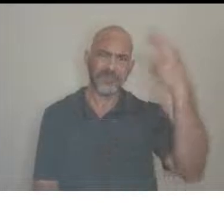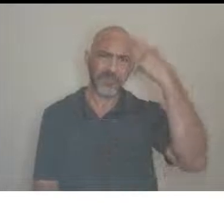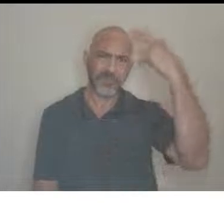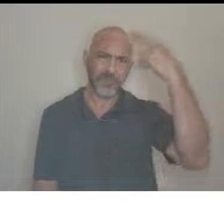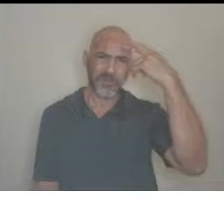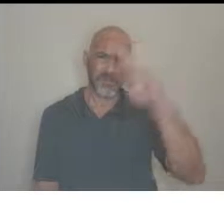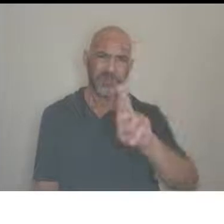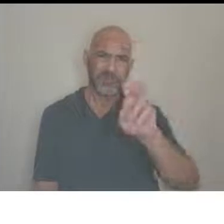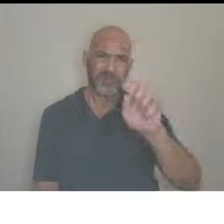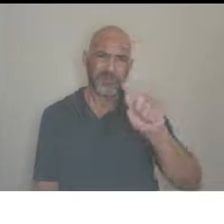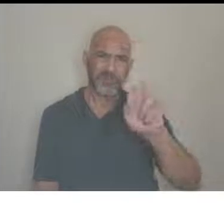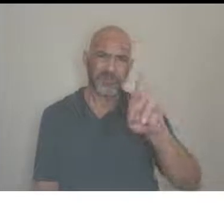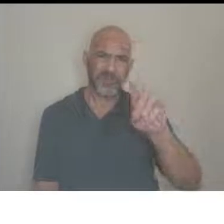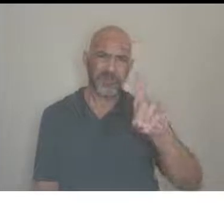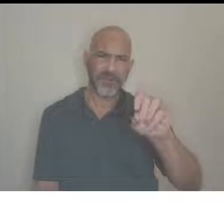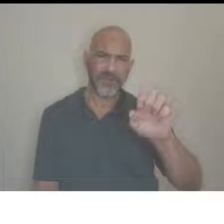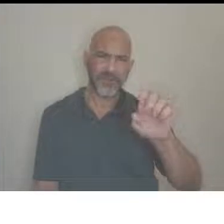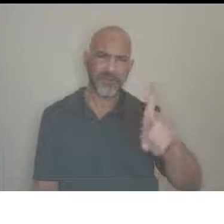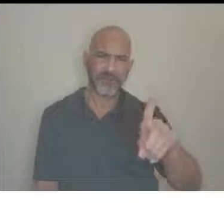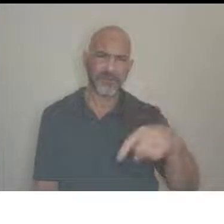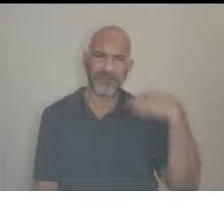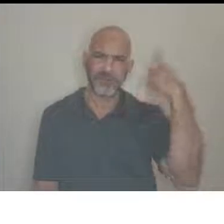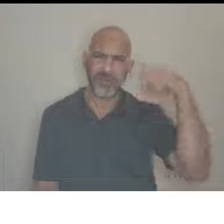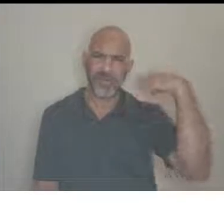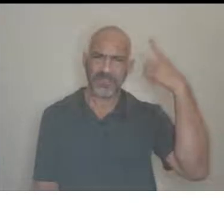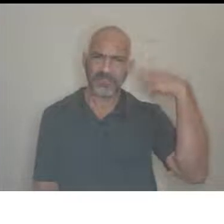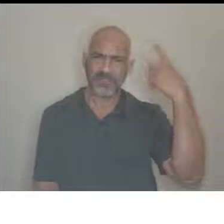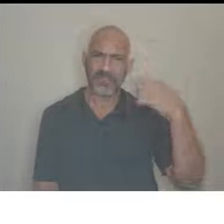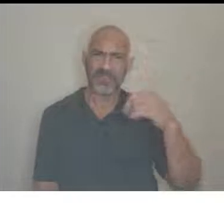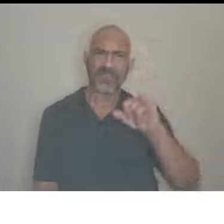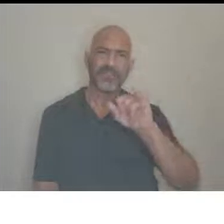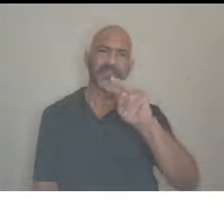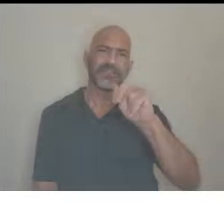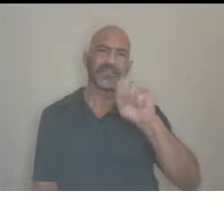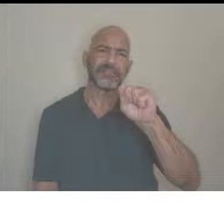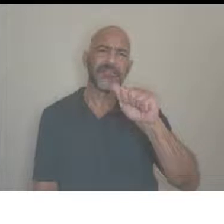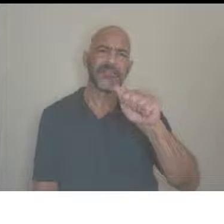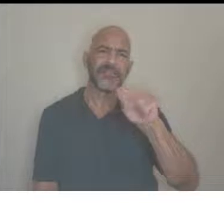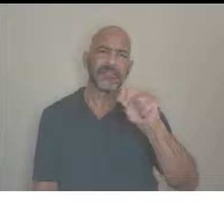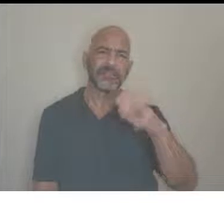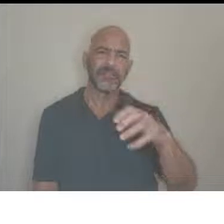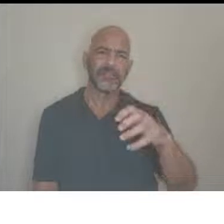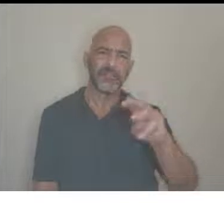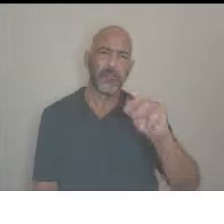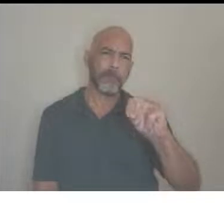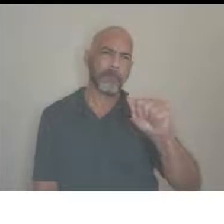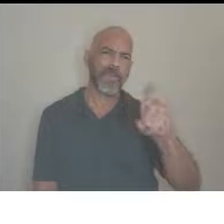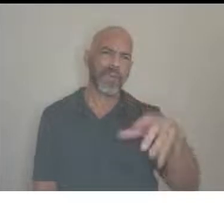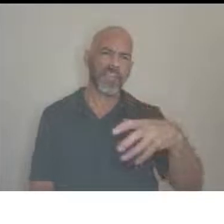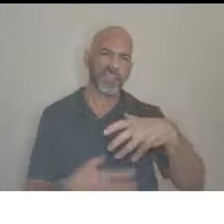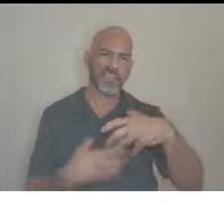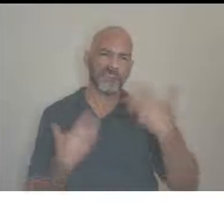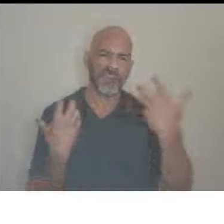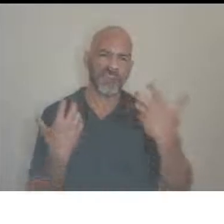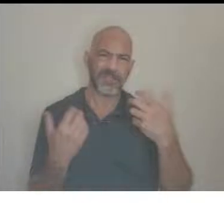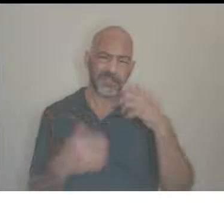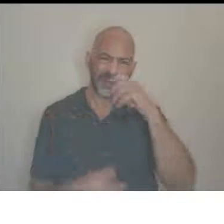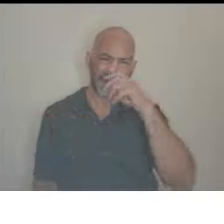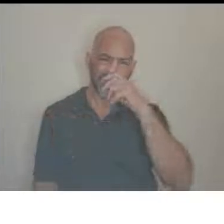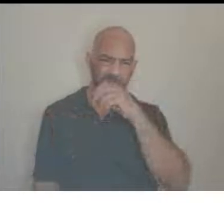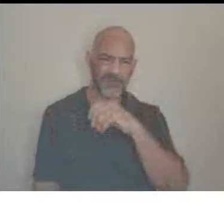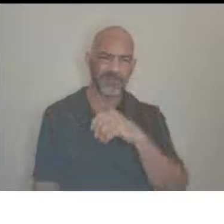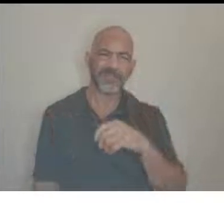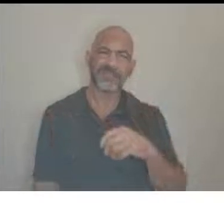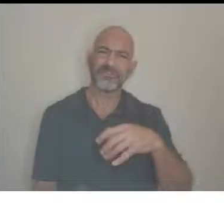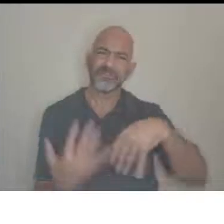crazy, insane, or mad. And those are all words we have, as a society